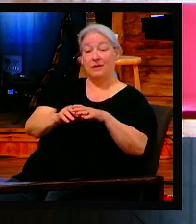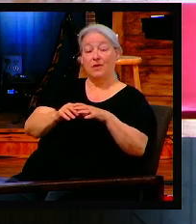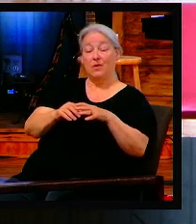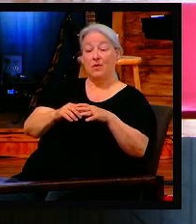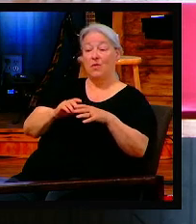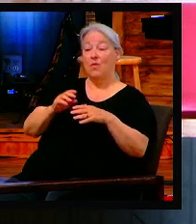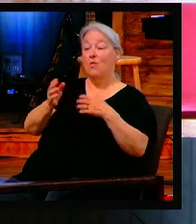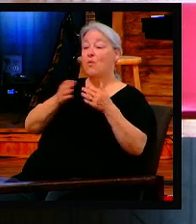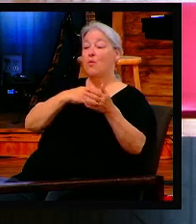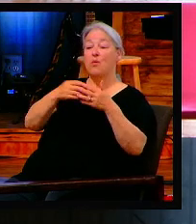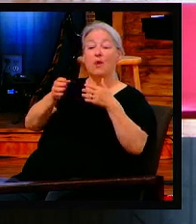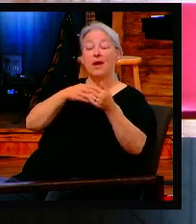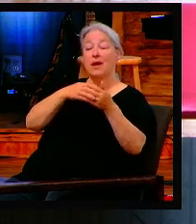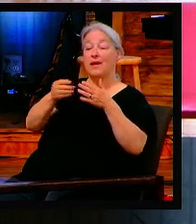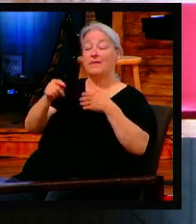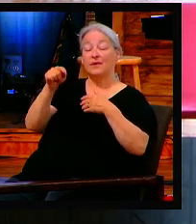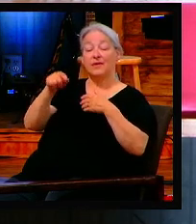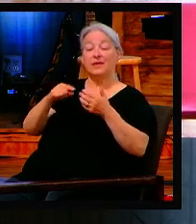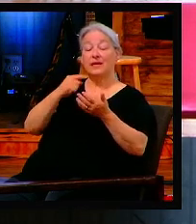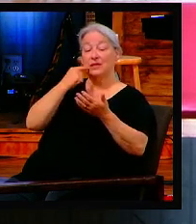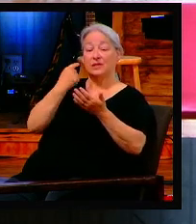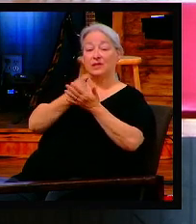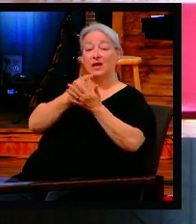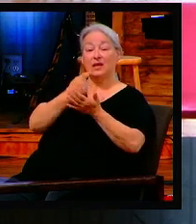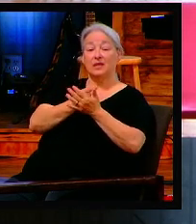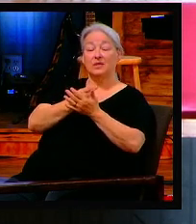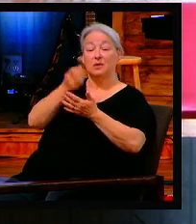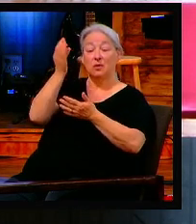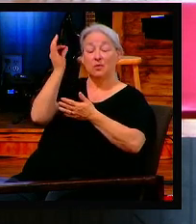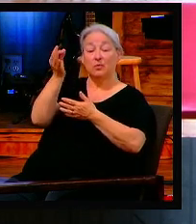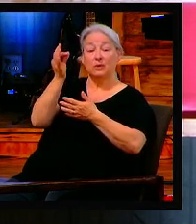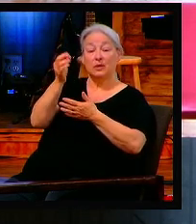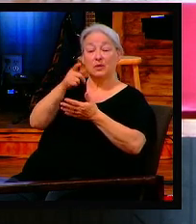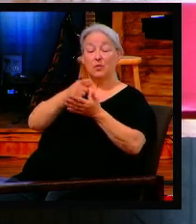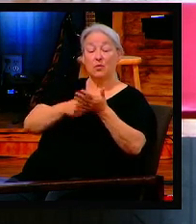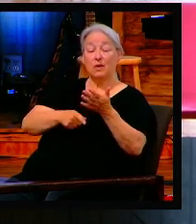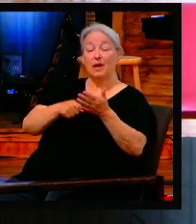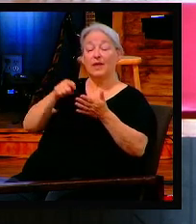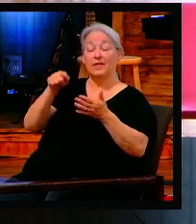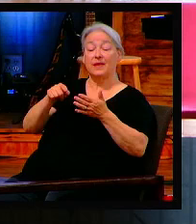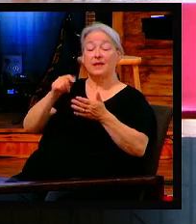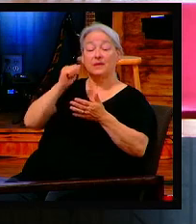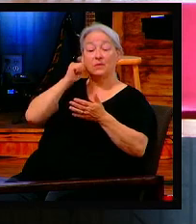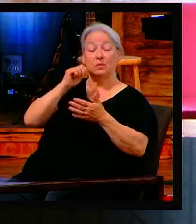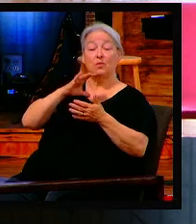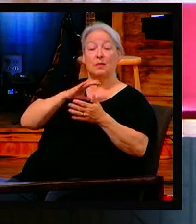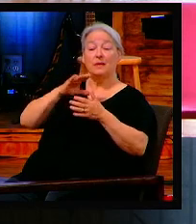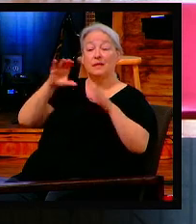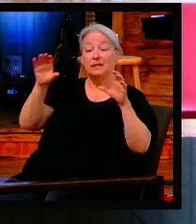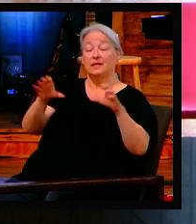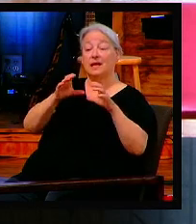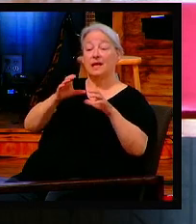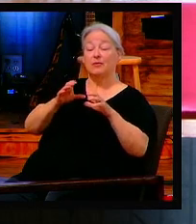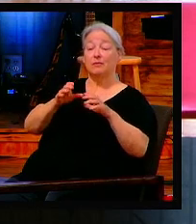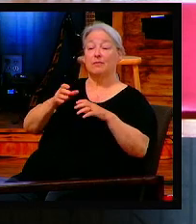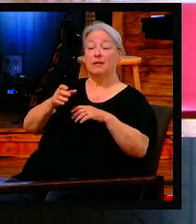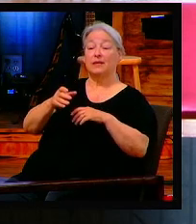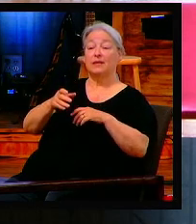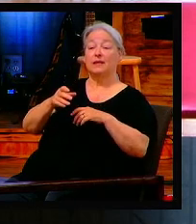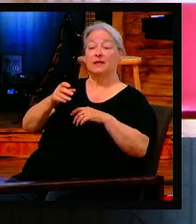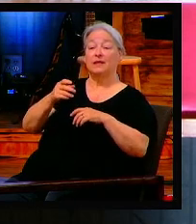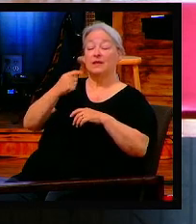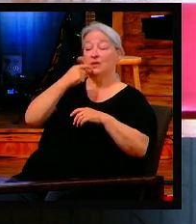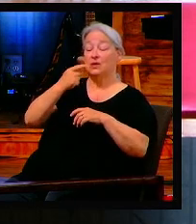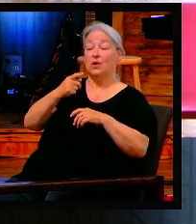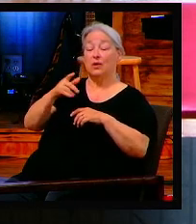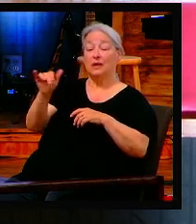preached in the whole world, what this woman has done will also be told as a memorial to her. God honors people.